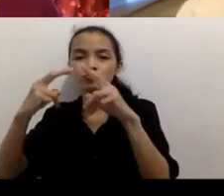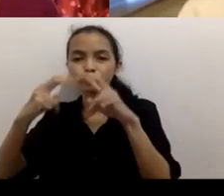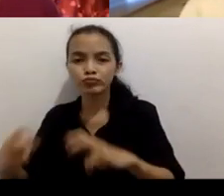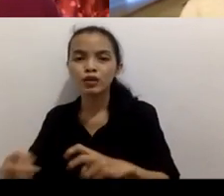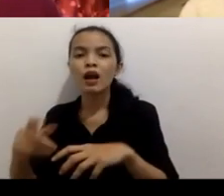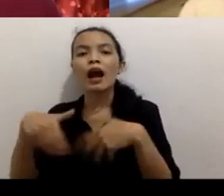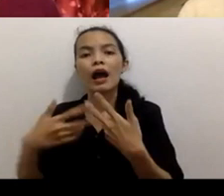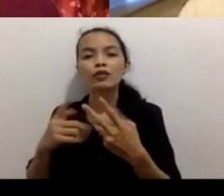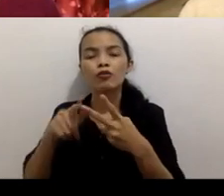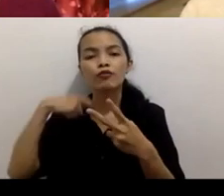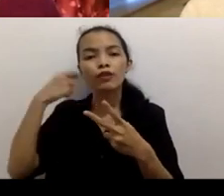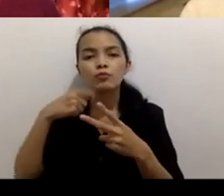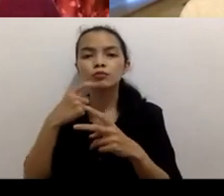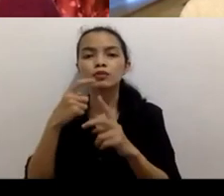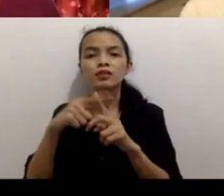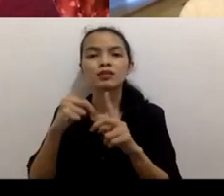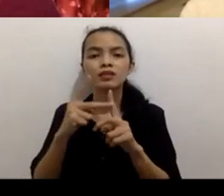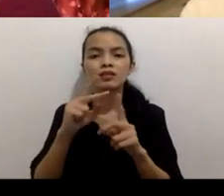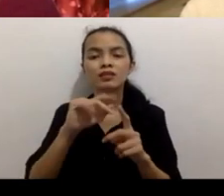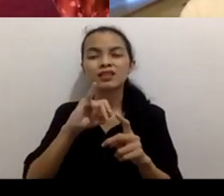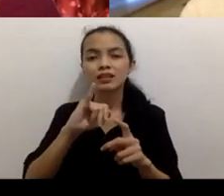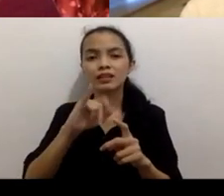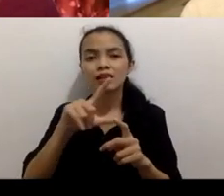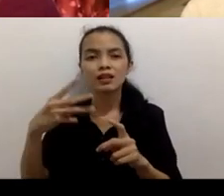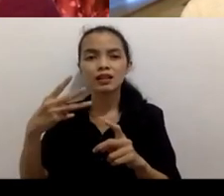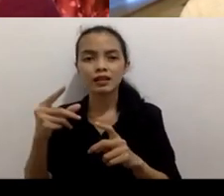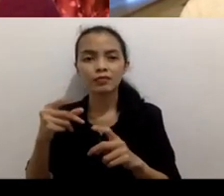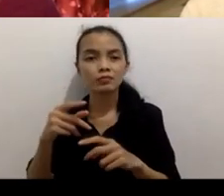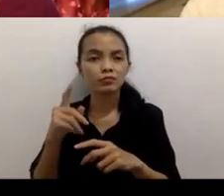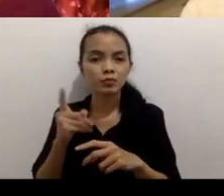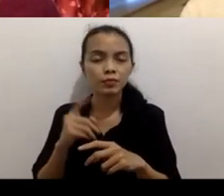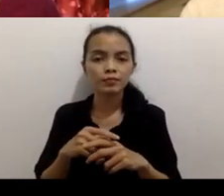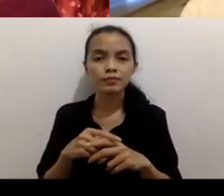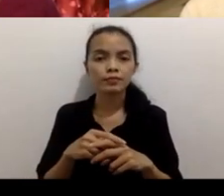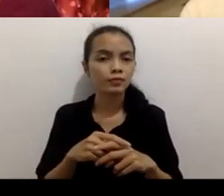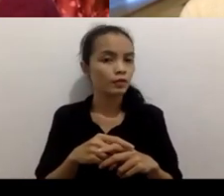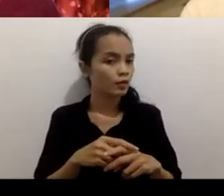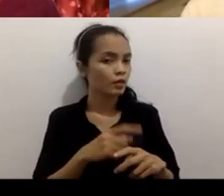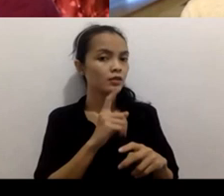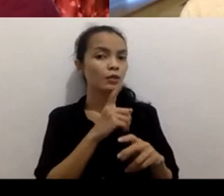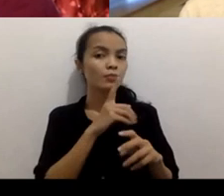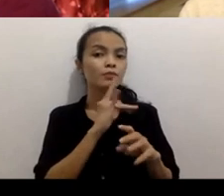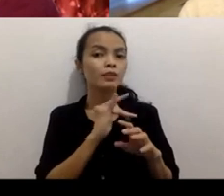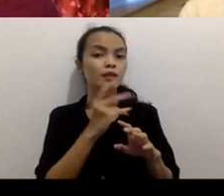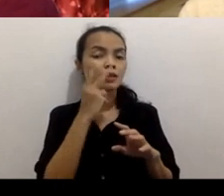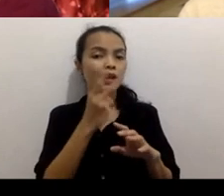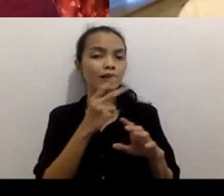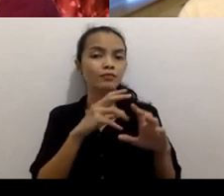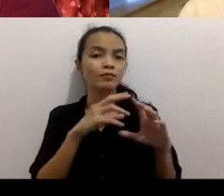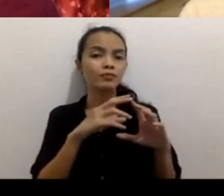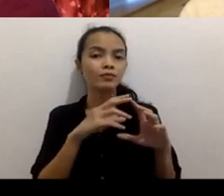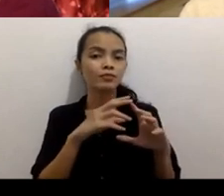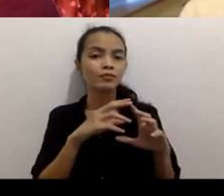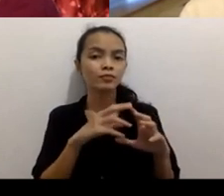absolutely I I think it's uh after I started seeing footage coming from other parts of the world including you know my failed